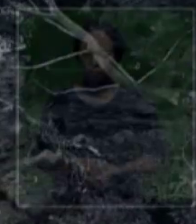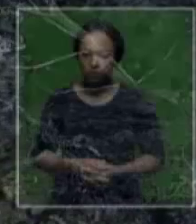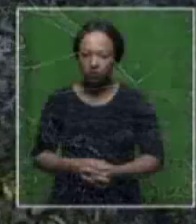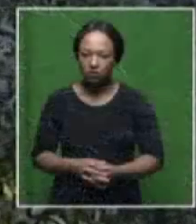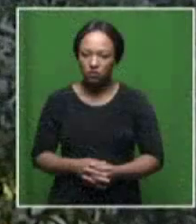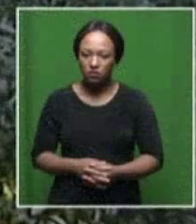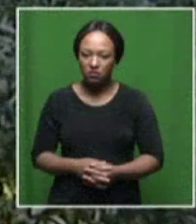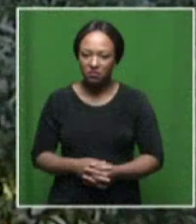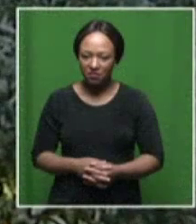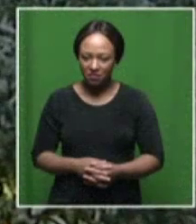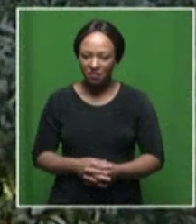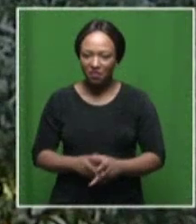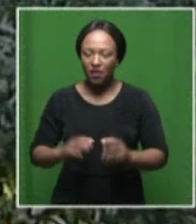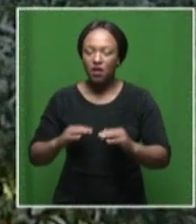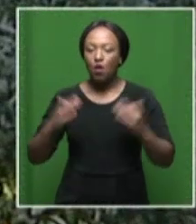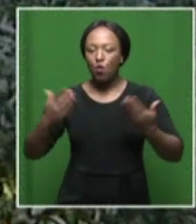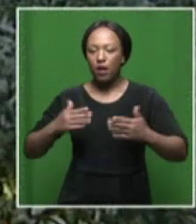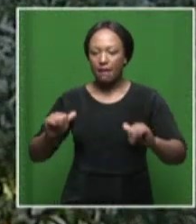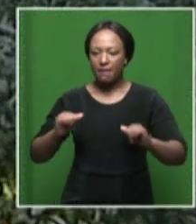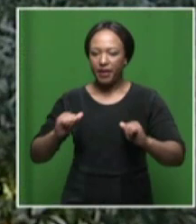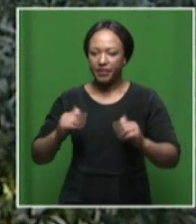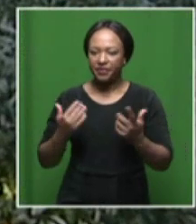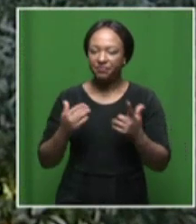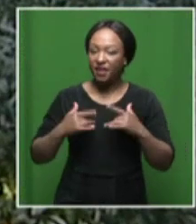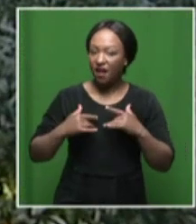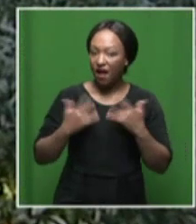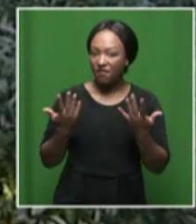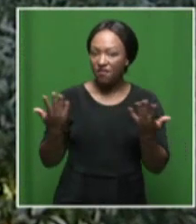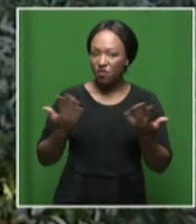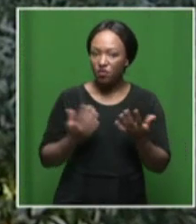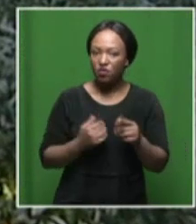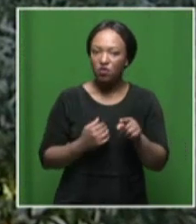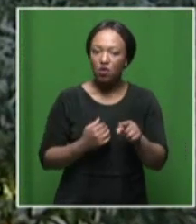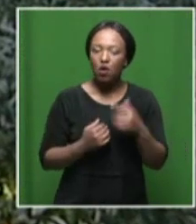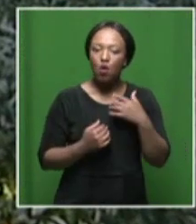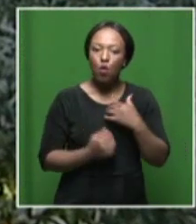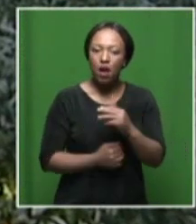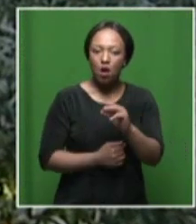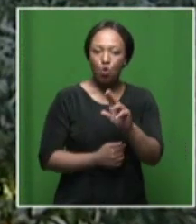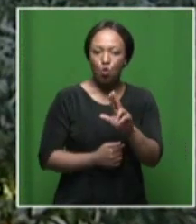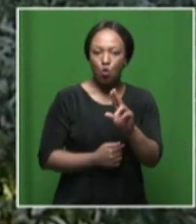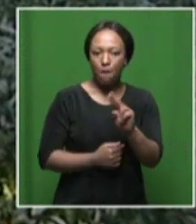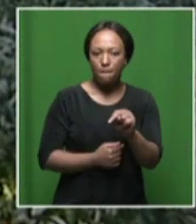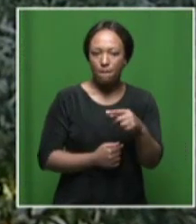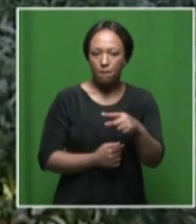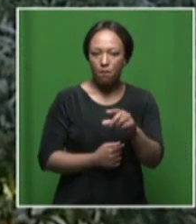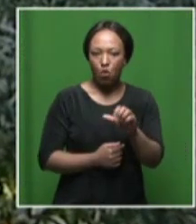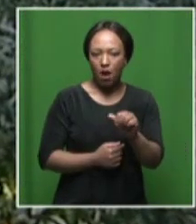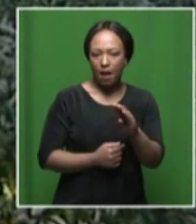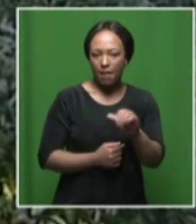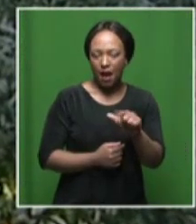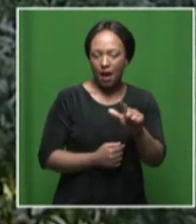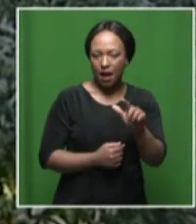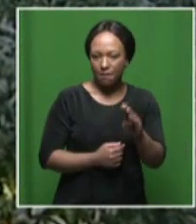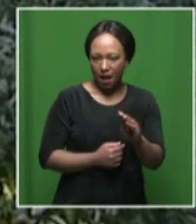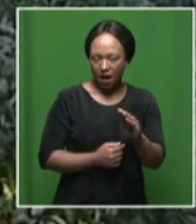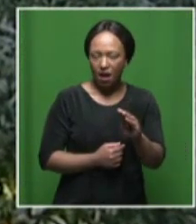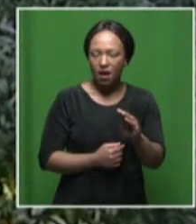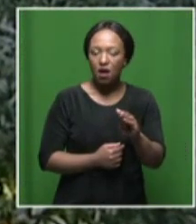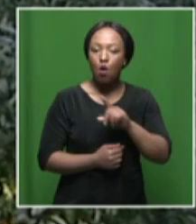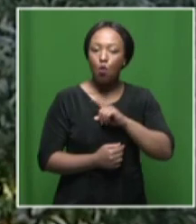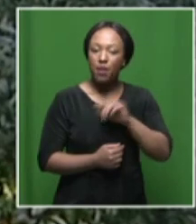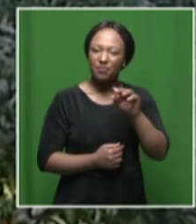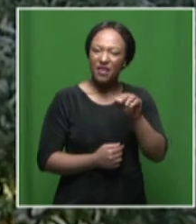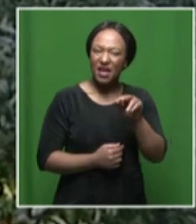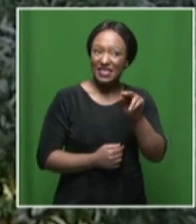a very warm welcome back everybody we're coming to live from tanganya in umkababa south of durban this is one of the many communities that